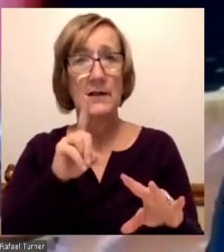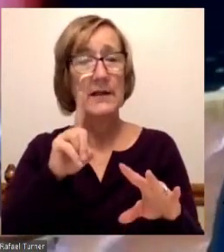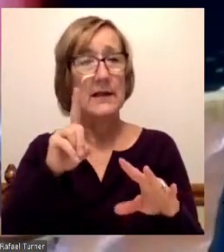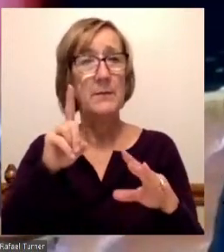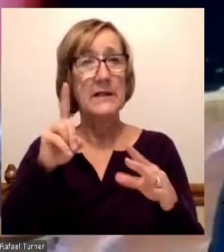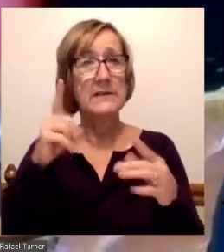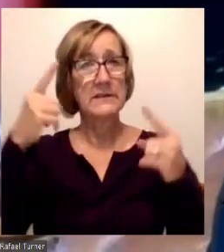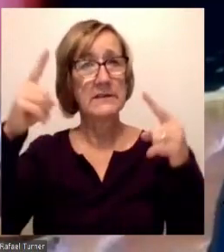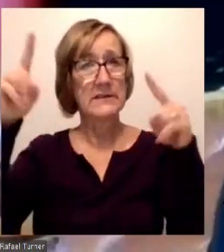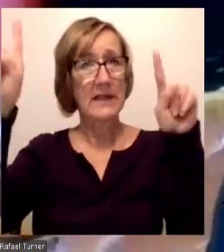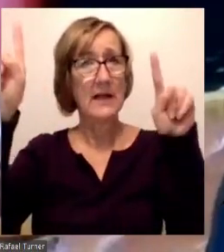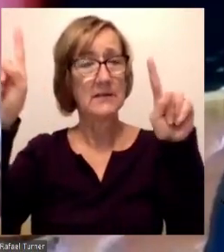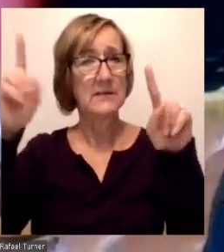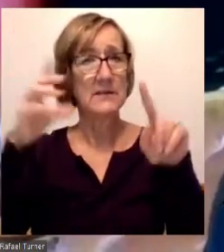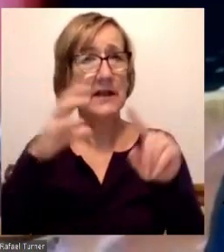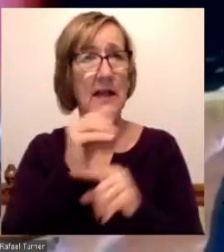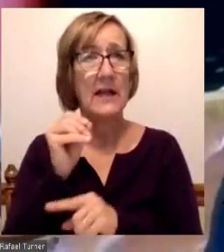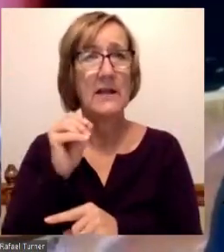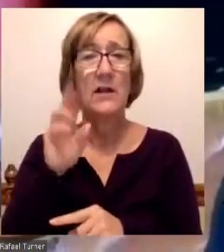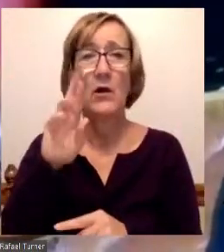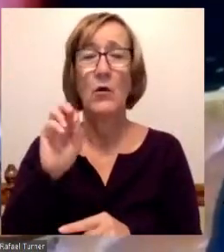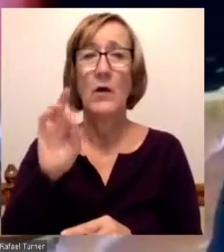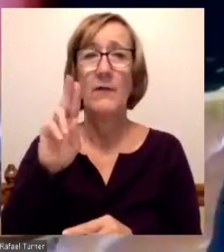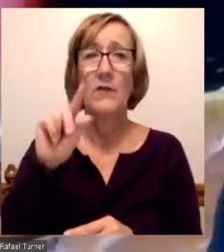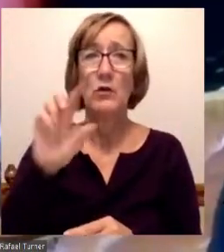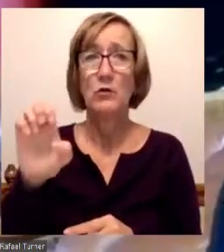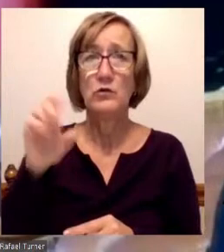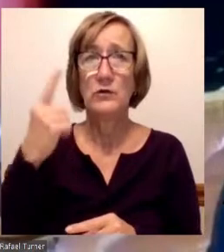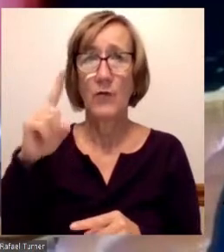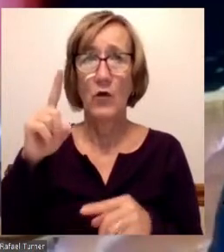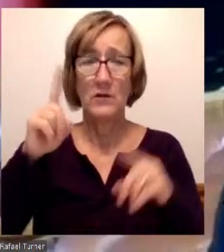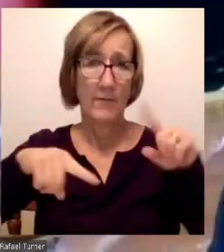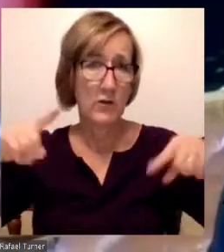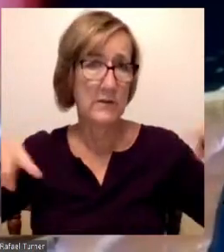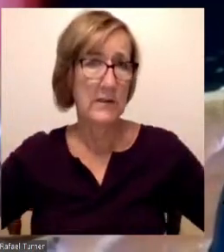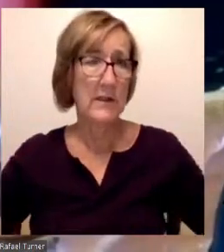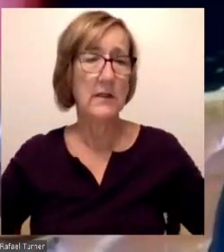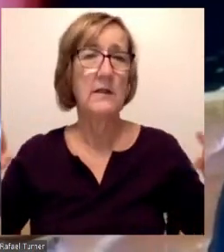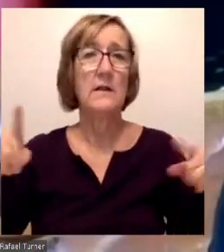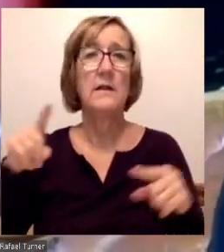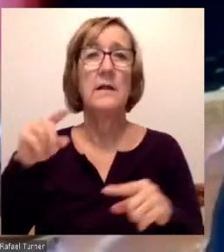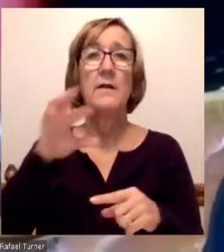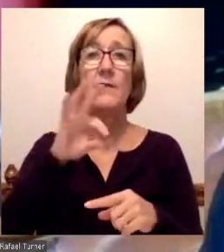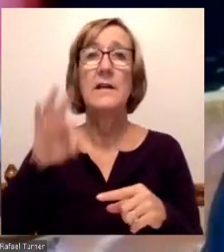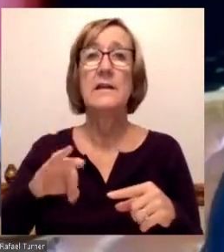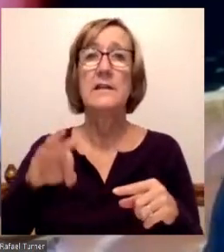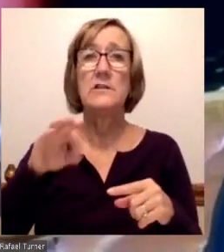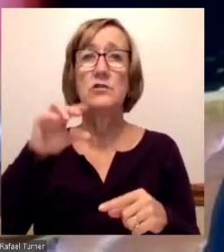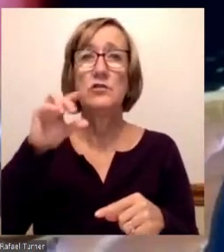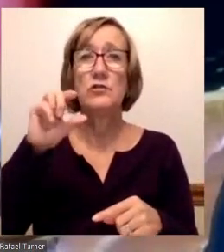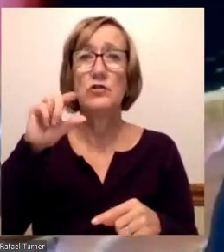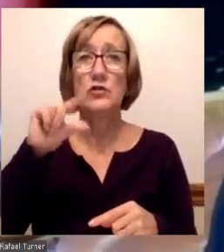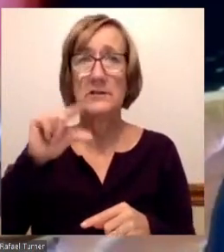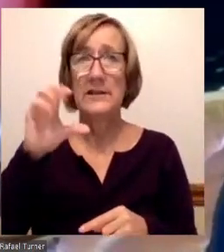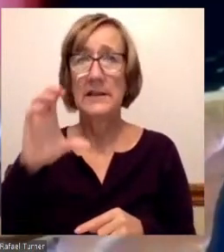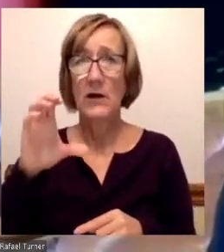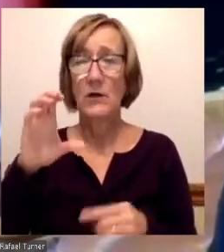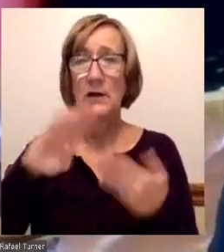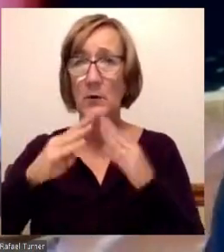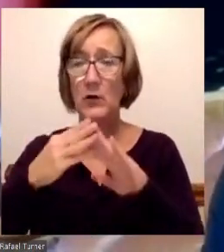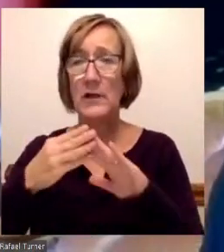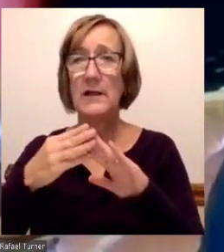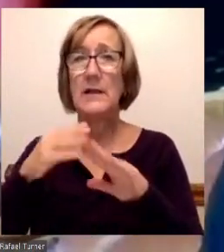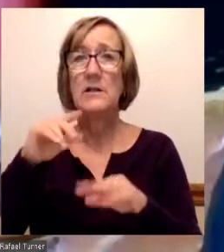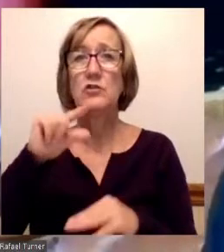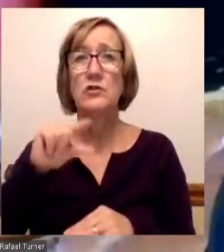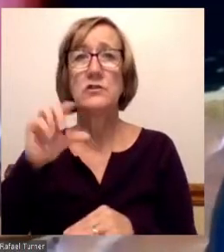and a refuge in adversity. The Flint and Genesee County community, our community college region has seen